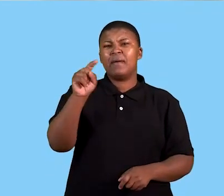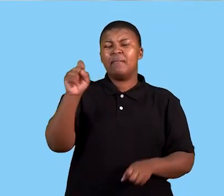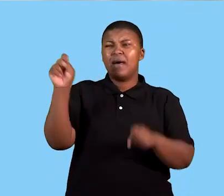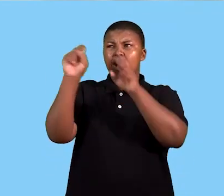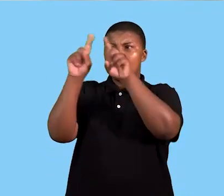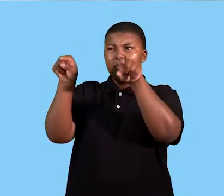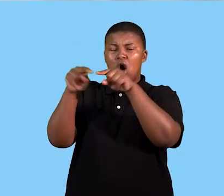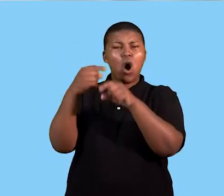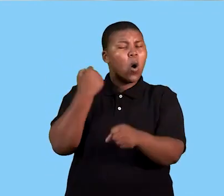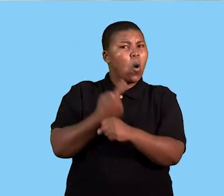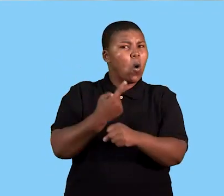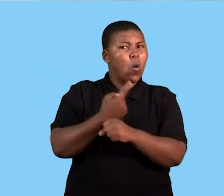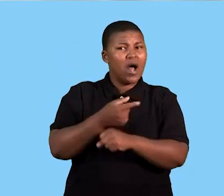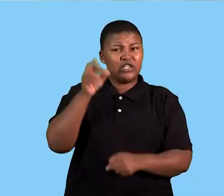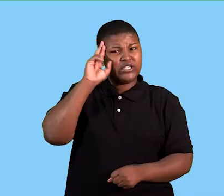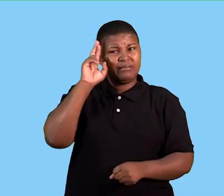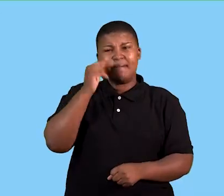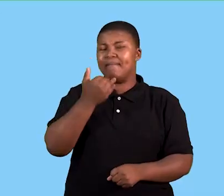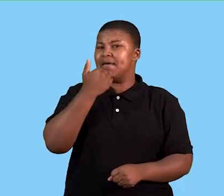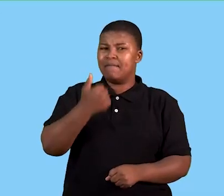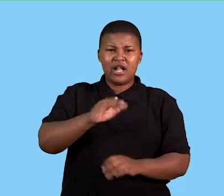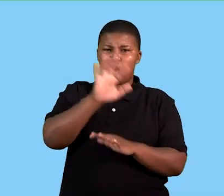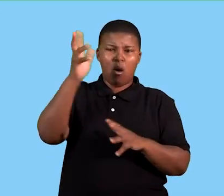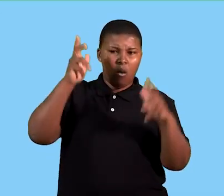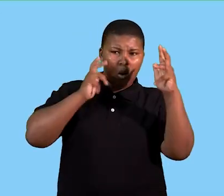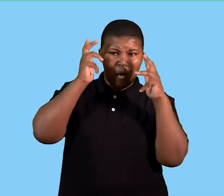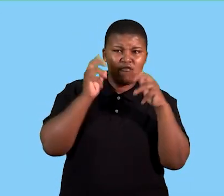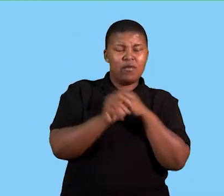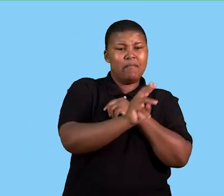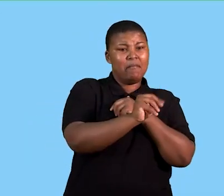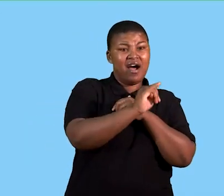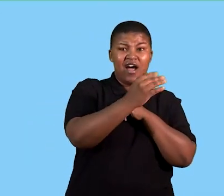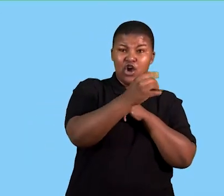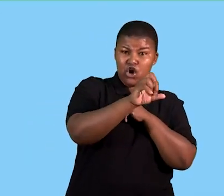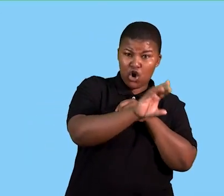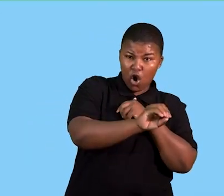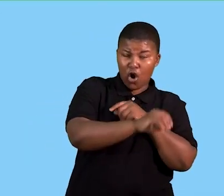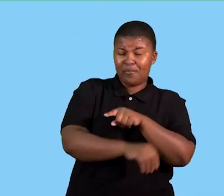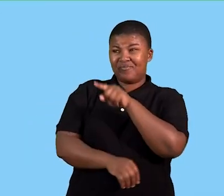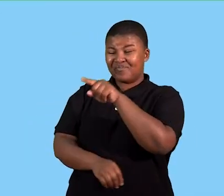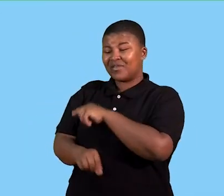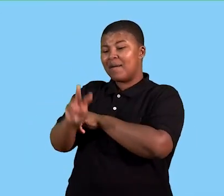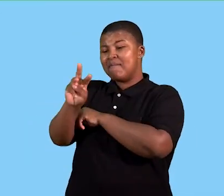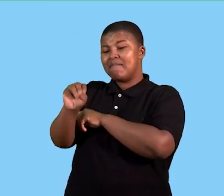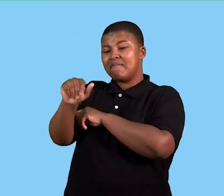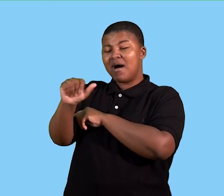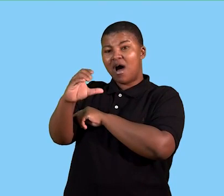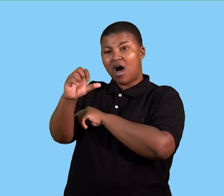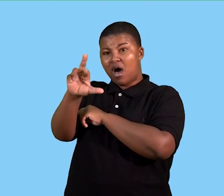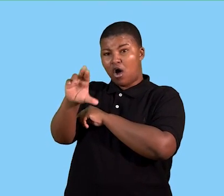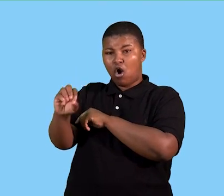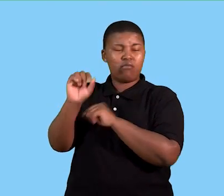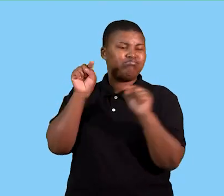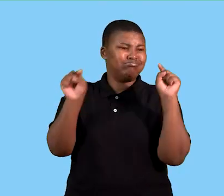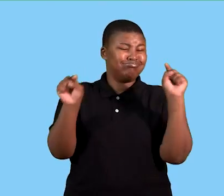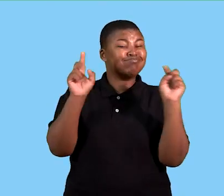at the corner, always remember do not confuse the micro with the macro environment because there is a